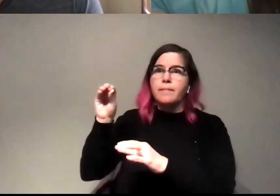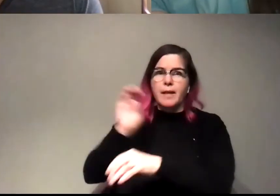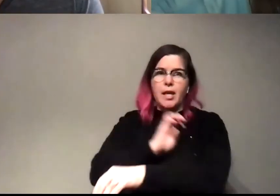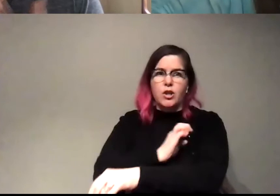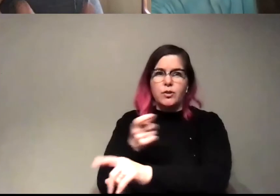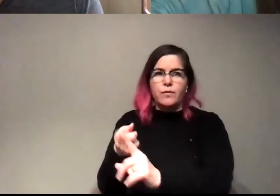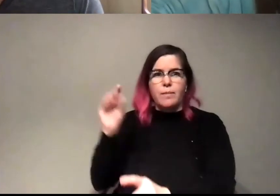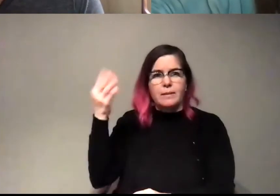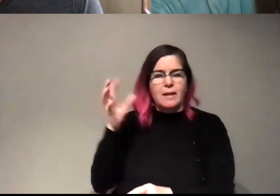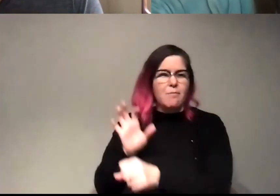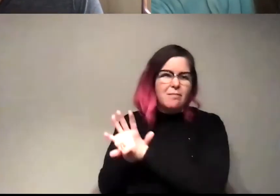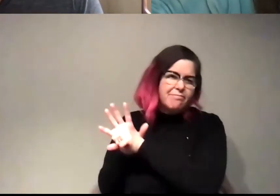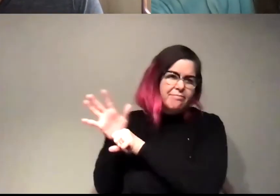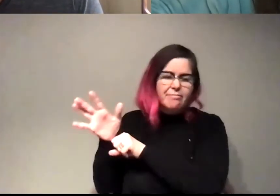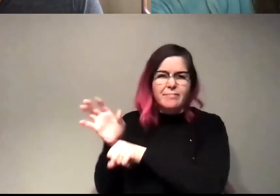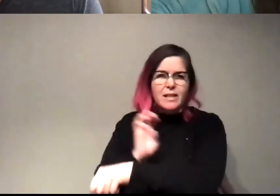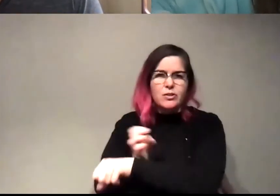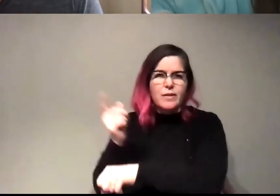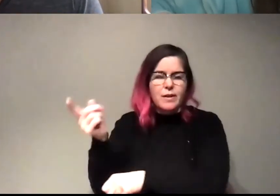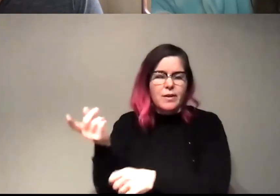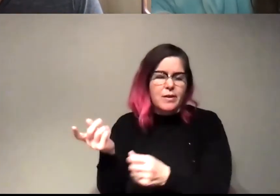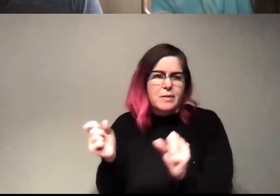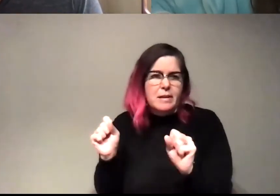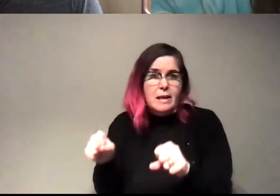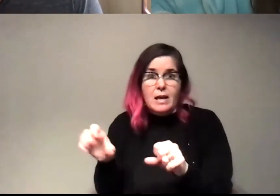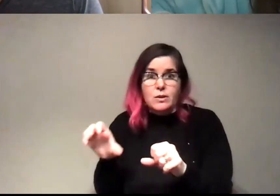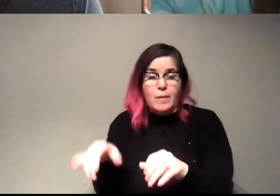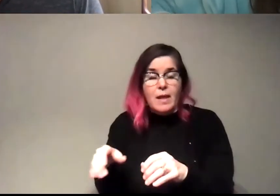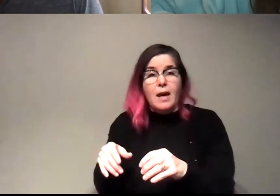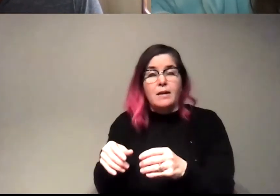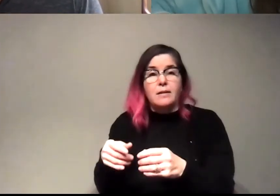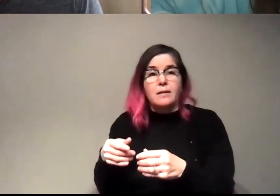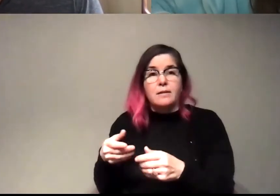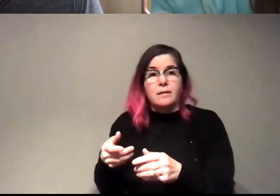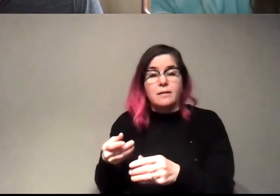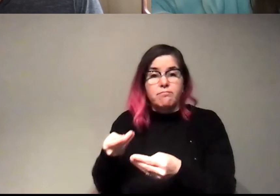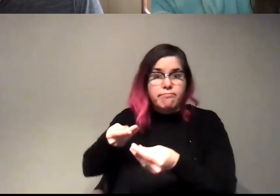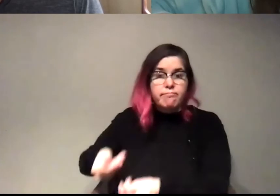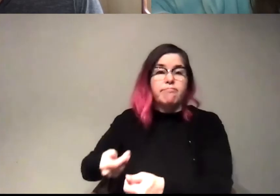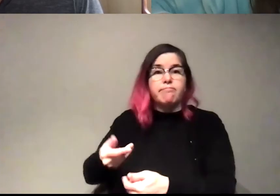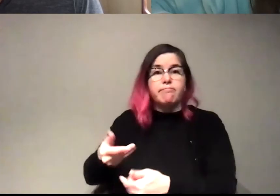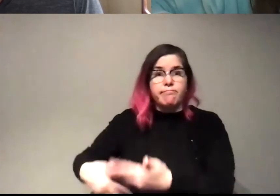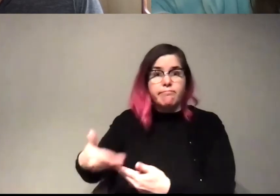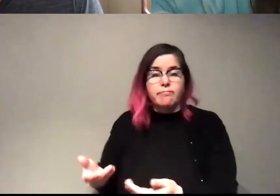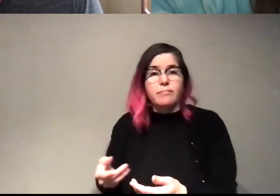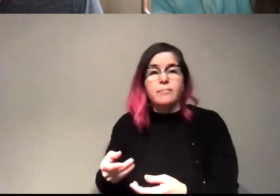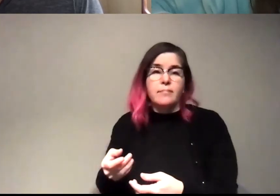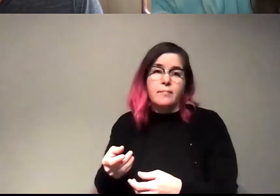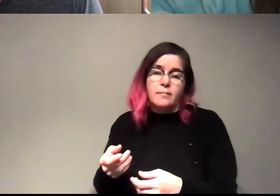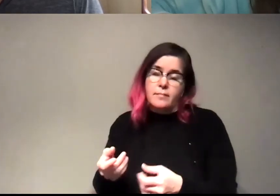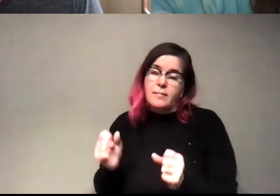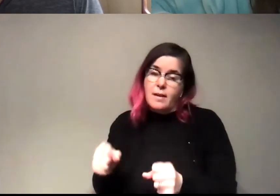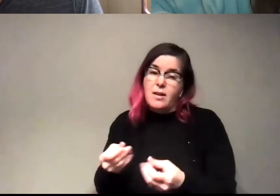that's kind of abundant. And, and, you know, if we can do that efficiently, then, you know, that can go a long way to solving